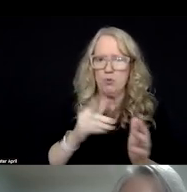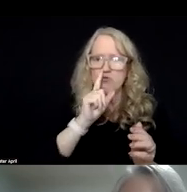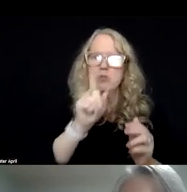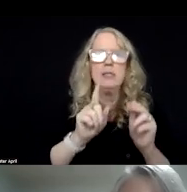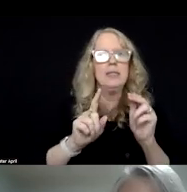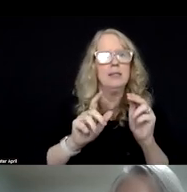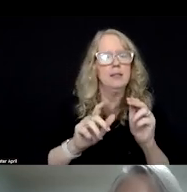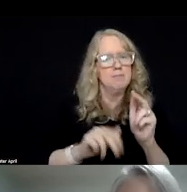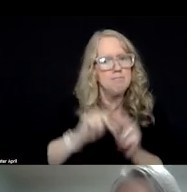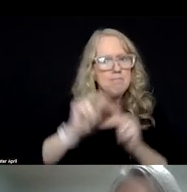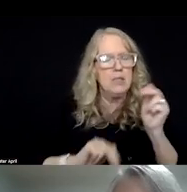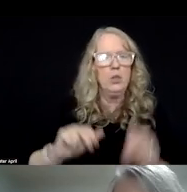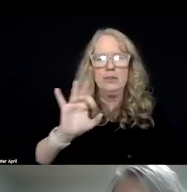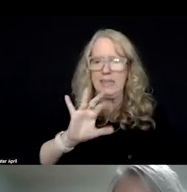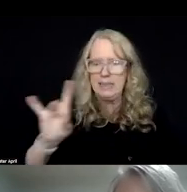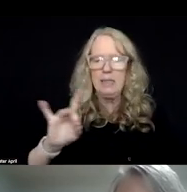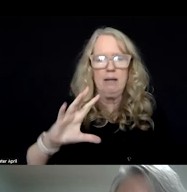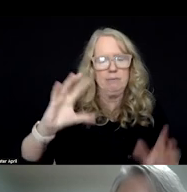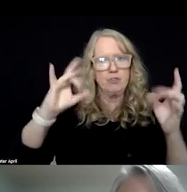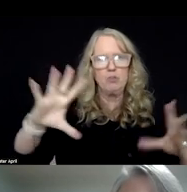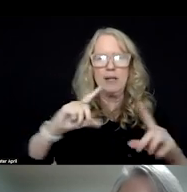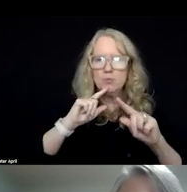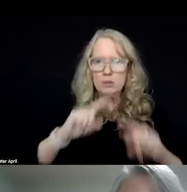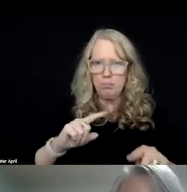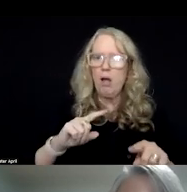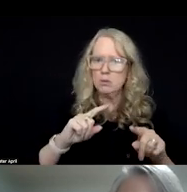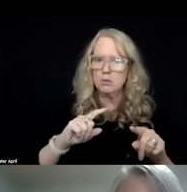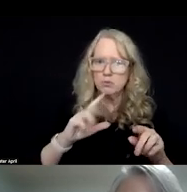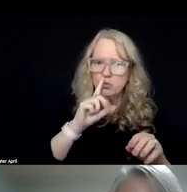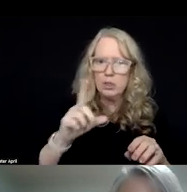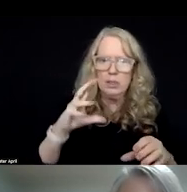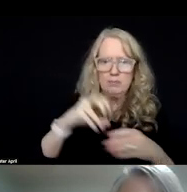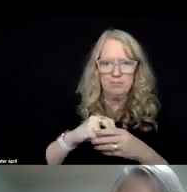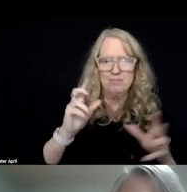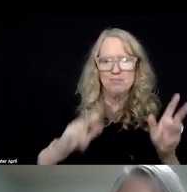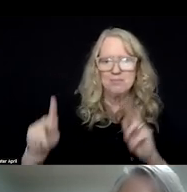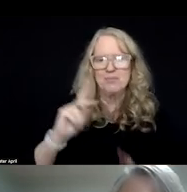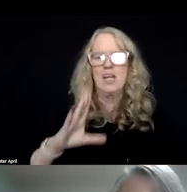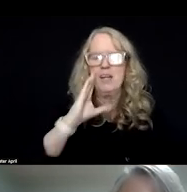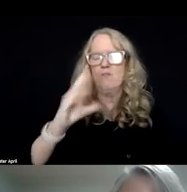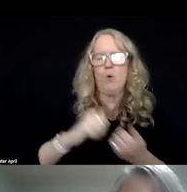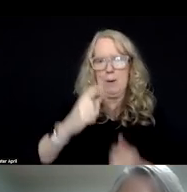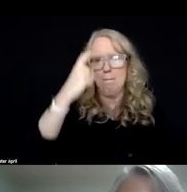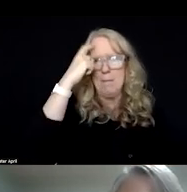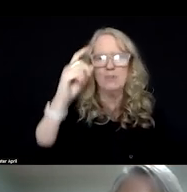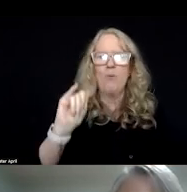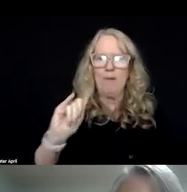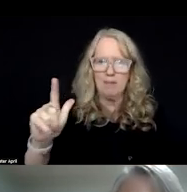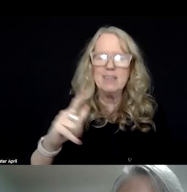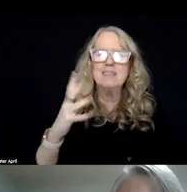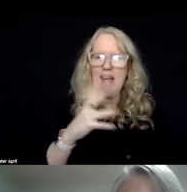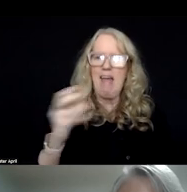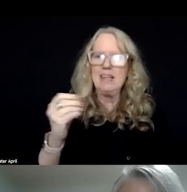988 and crisis response system for folks who have co-occurring mental illness and